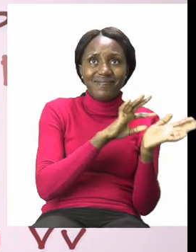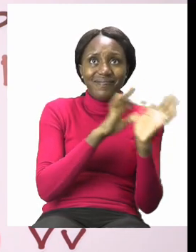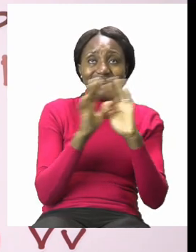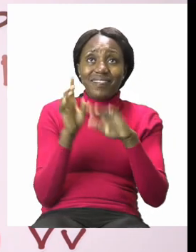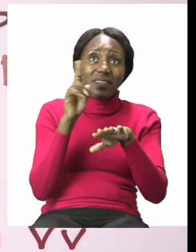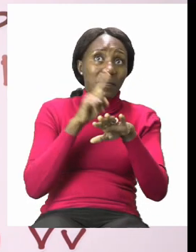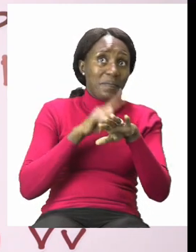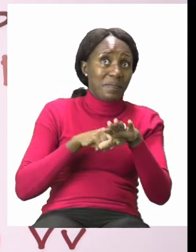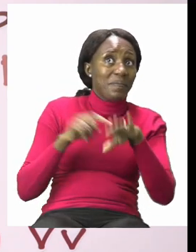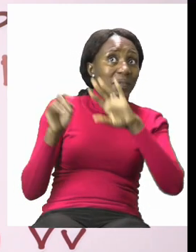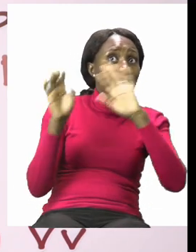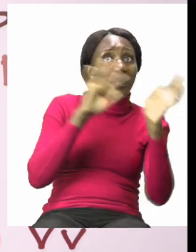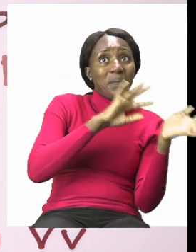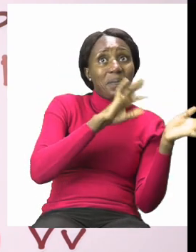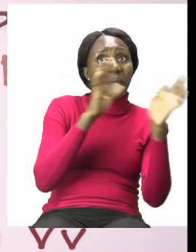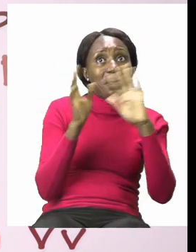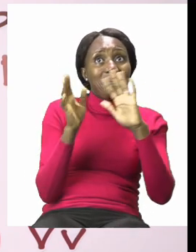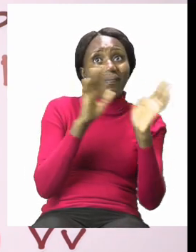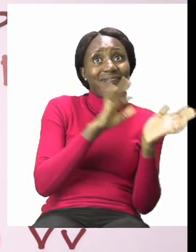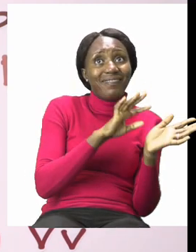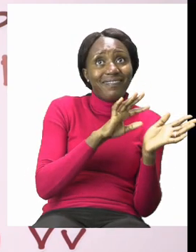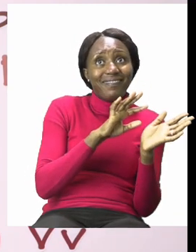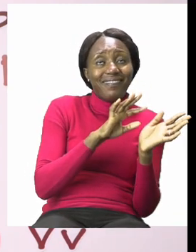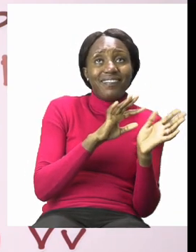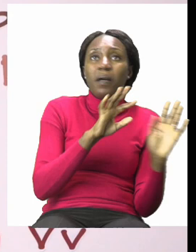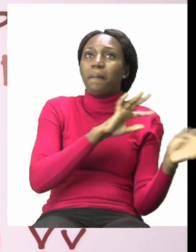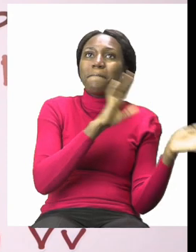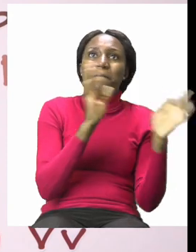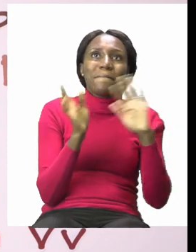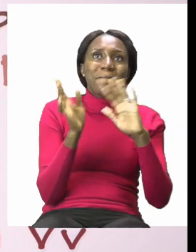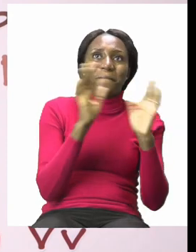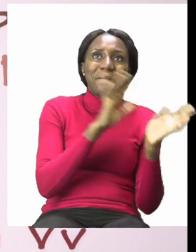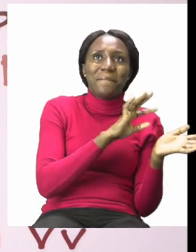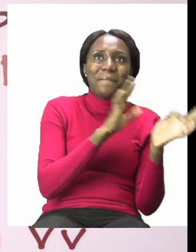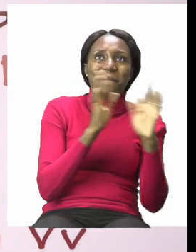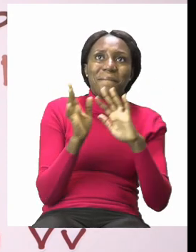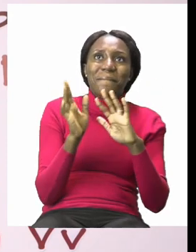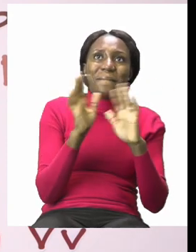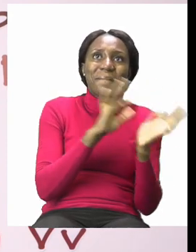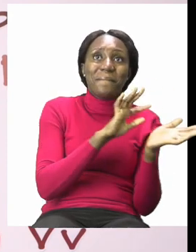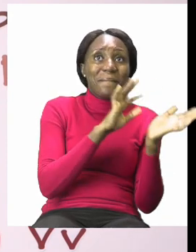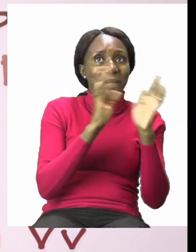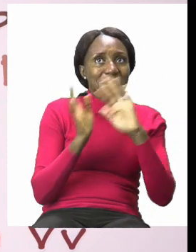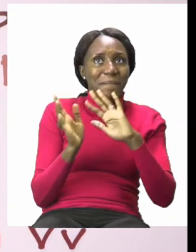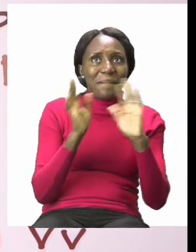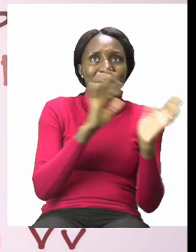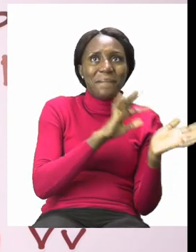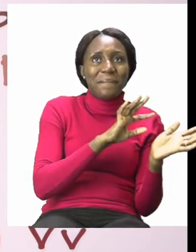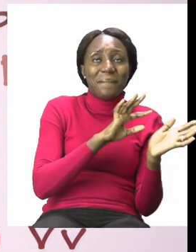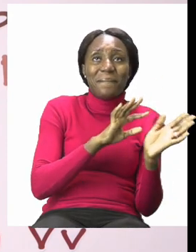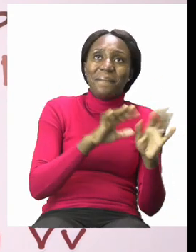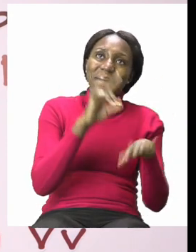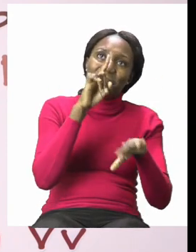time to say goodbye. Goodbye, goodbye,